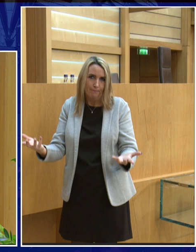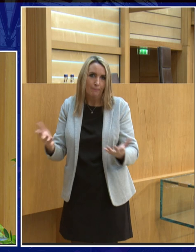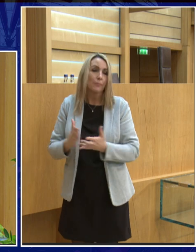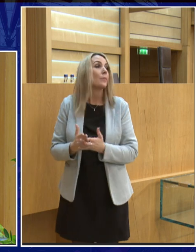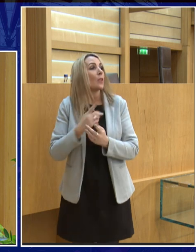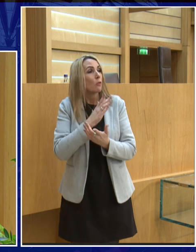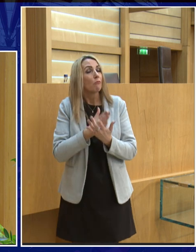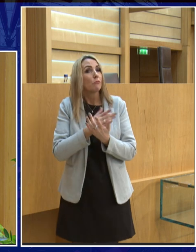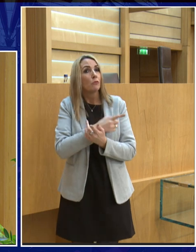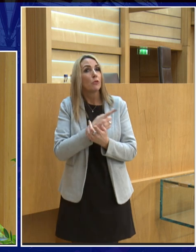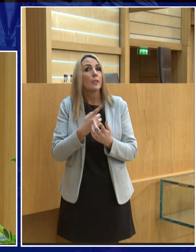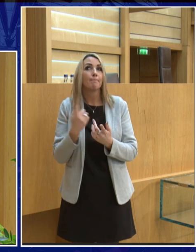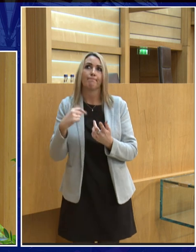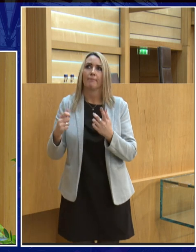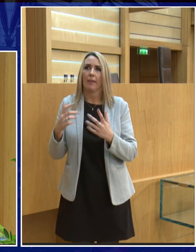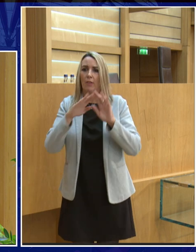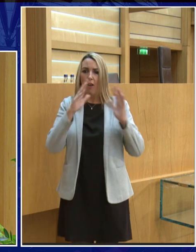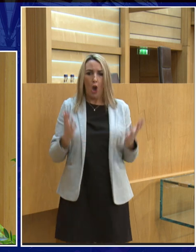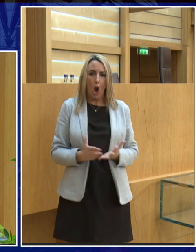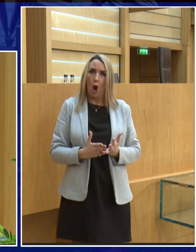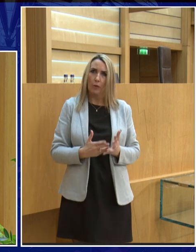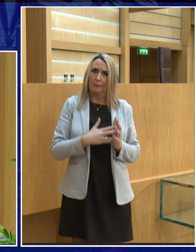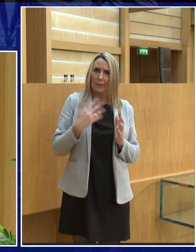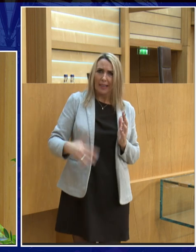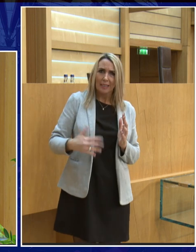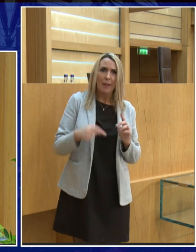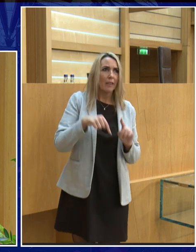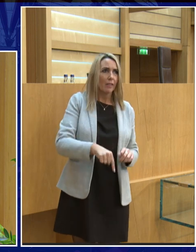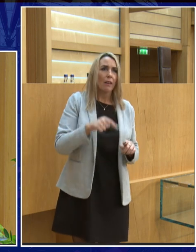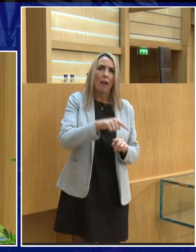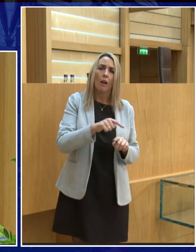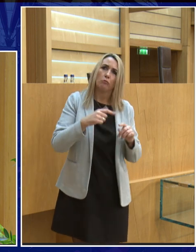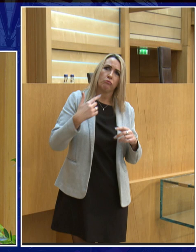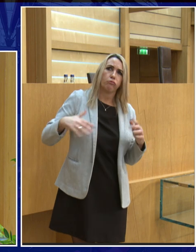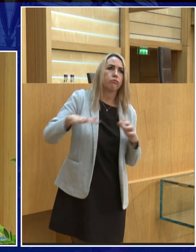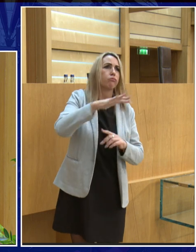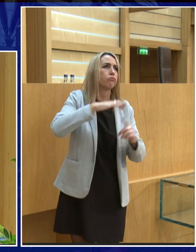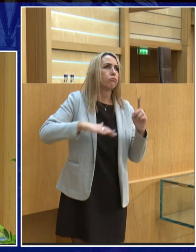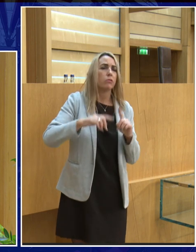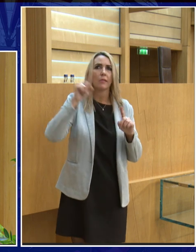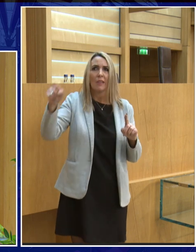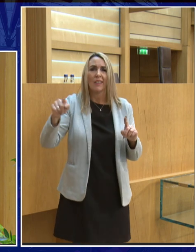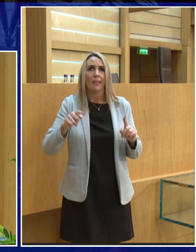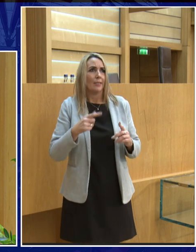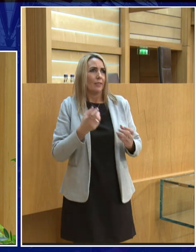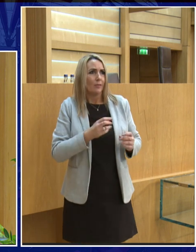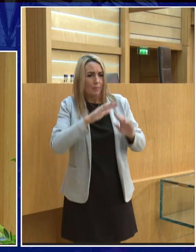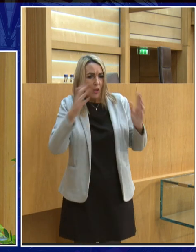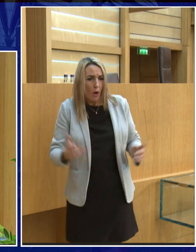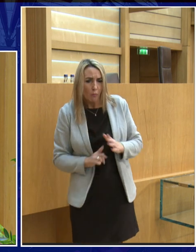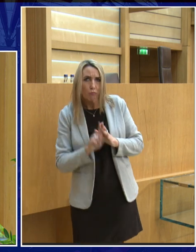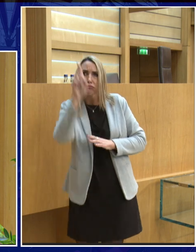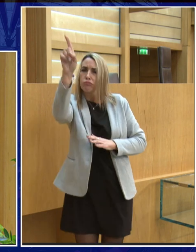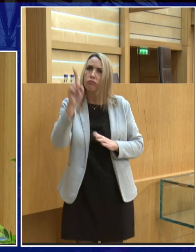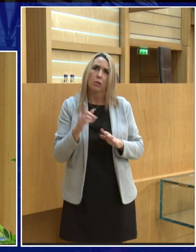so rather than ferrying things up from earth which is incredibly expensive because the earth is so big and it has such a huge gravity getting things off the earth's surface is really